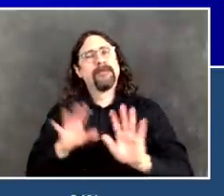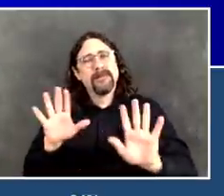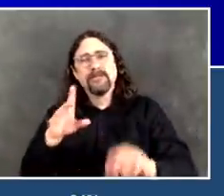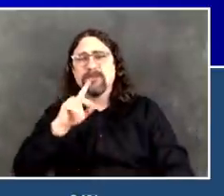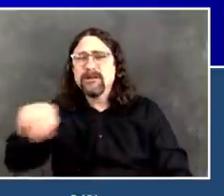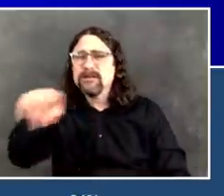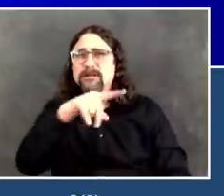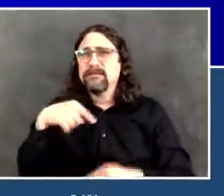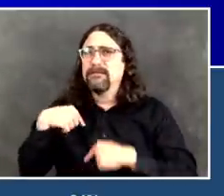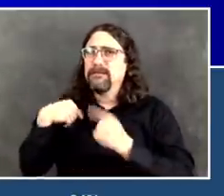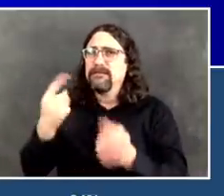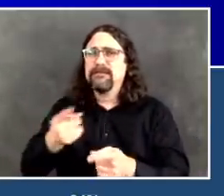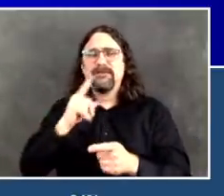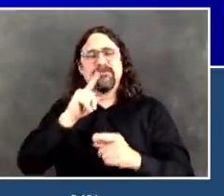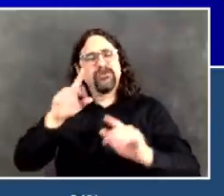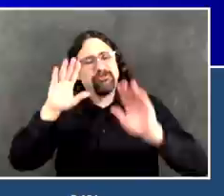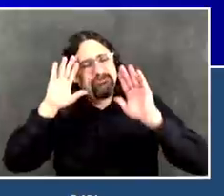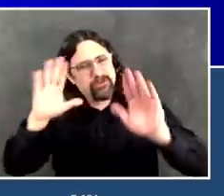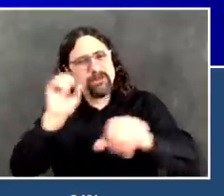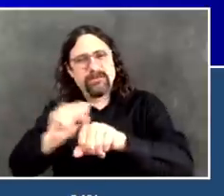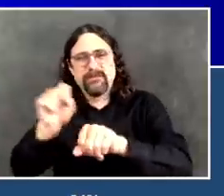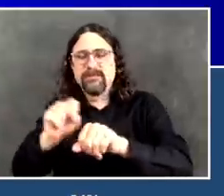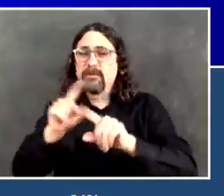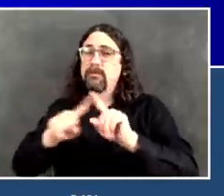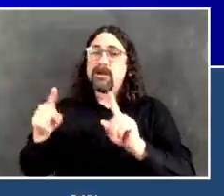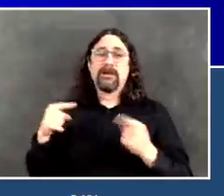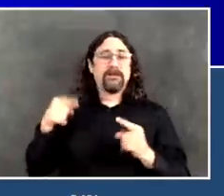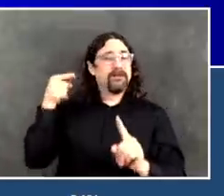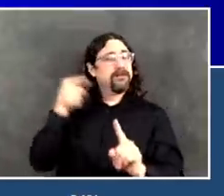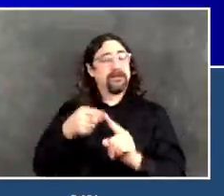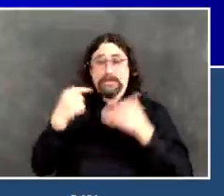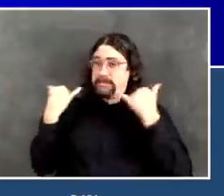We've got to be able to suppress this disease and contain this disease.